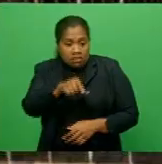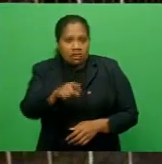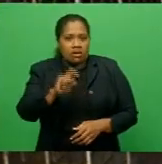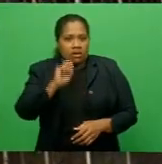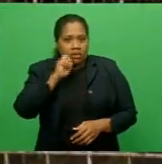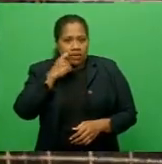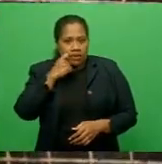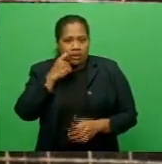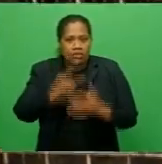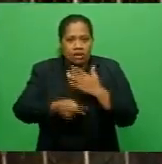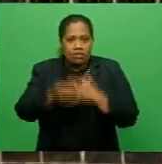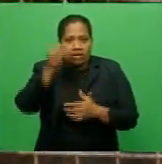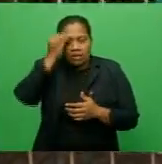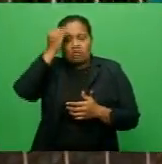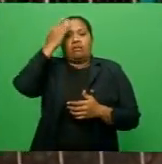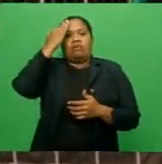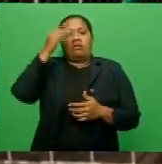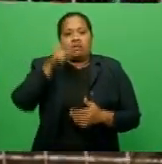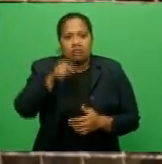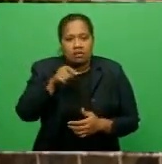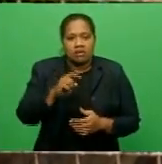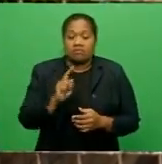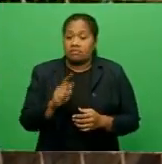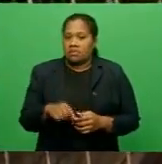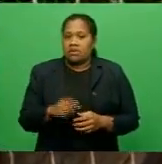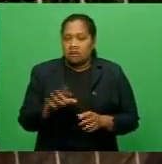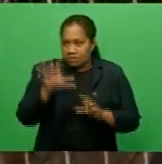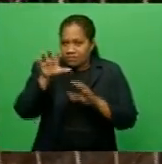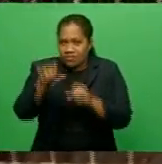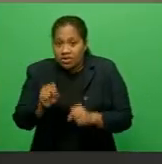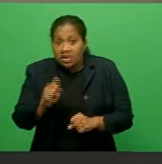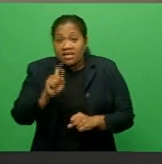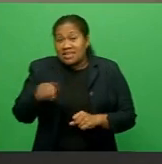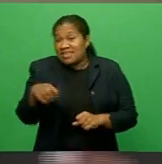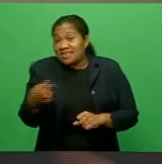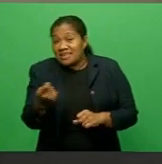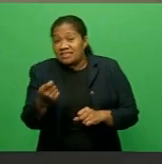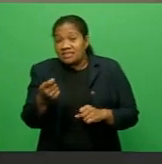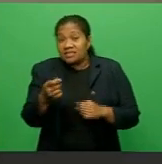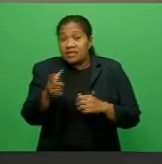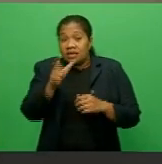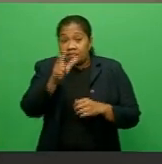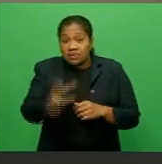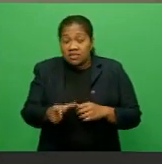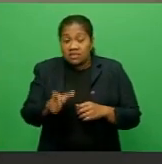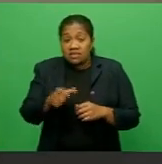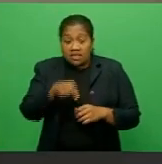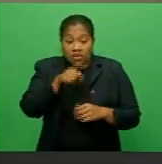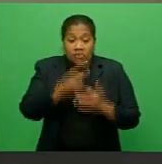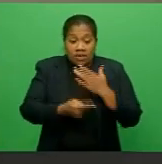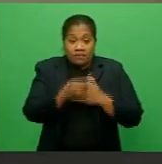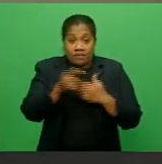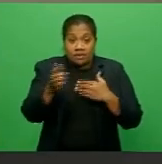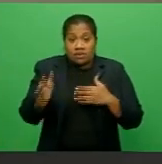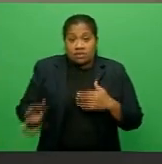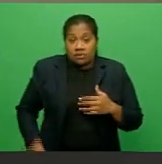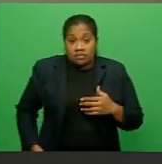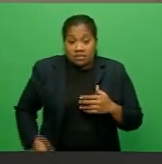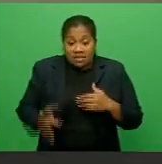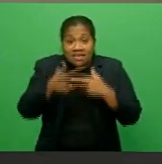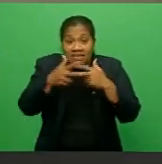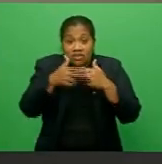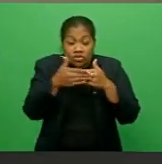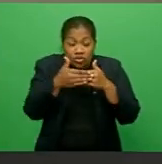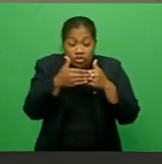worked up. The next person unfortunately walks by and the gate happens to be a little open. All that dog remembers is that's a human,